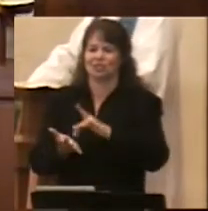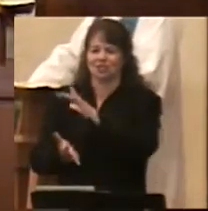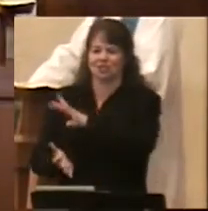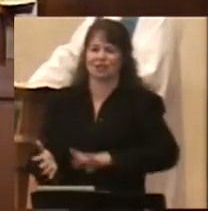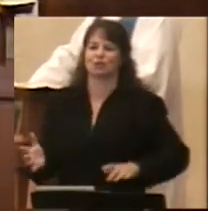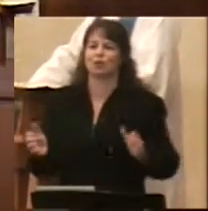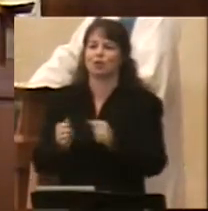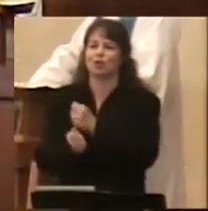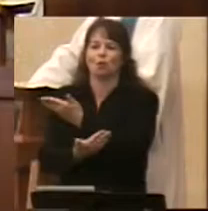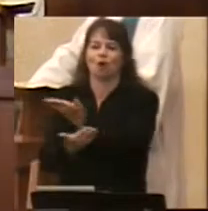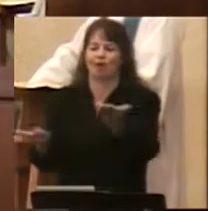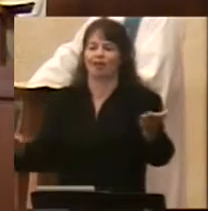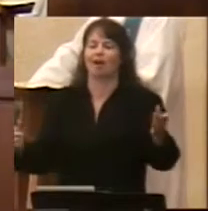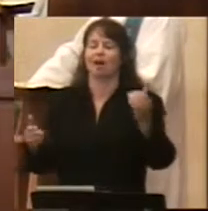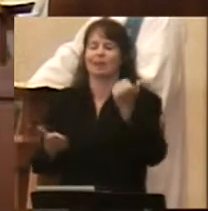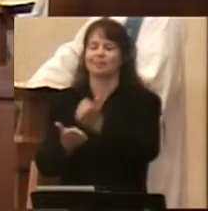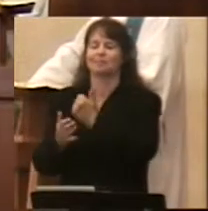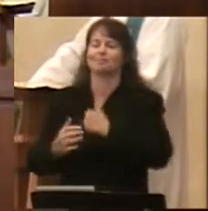Amen.